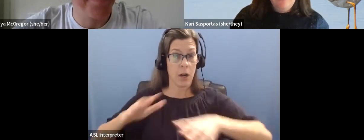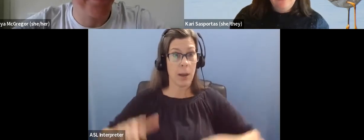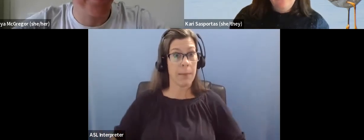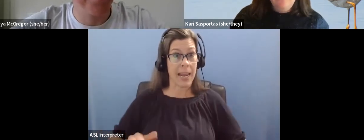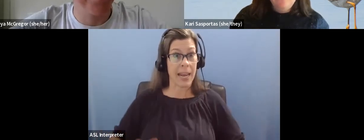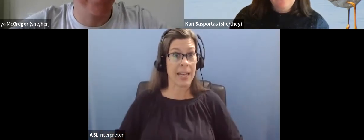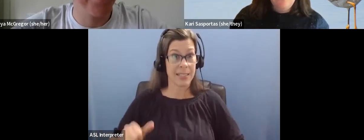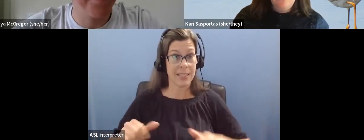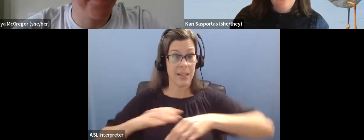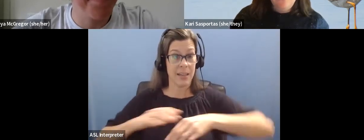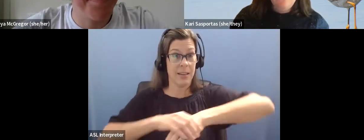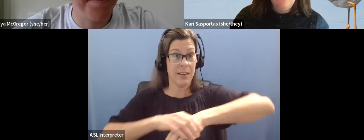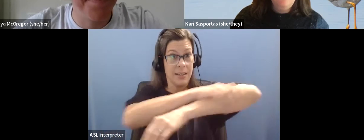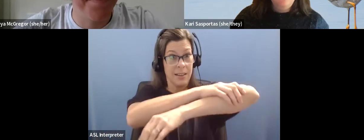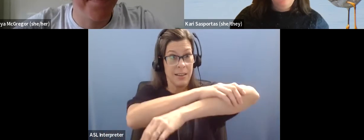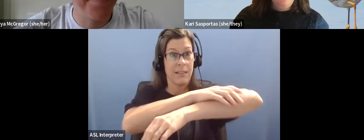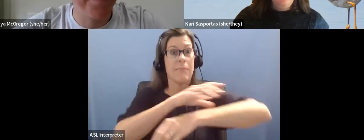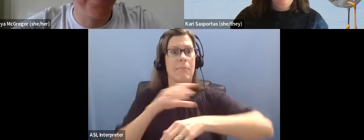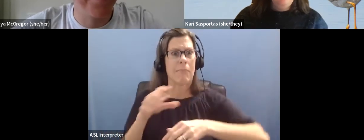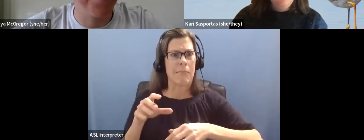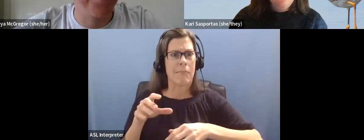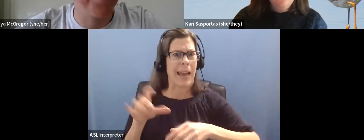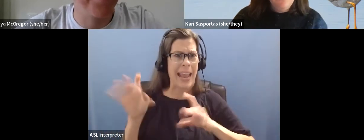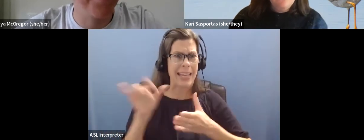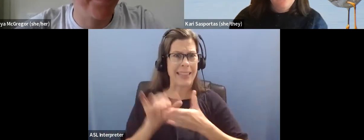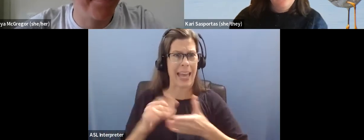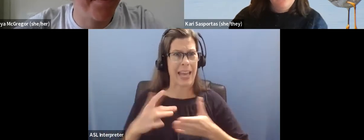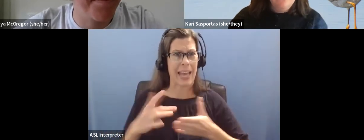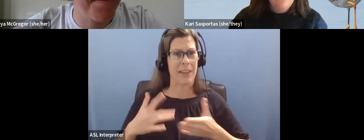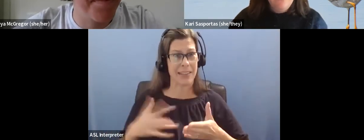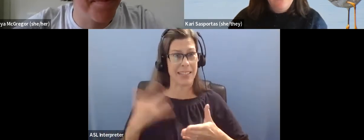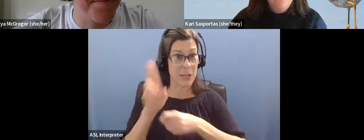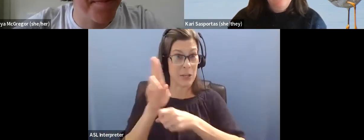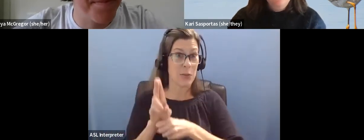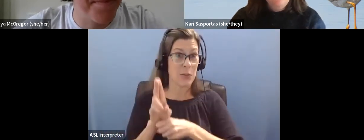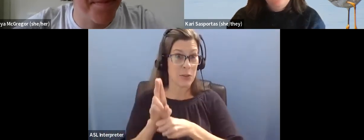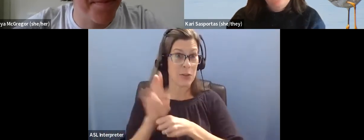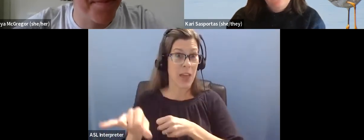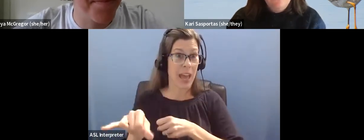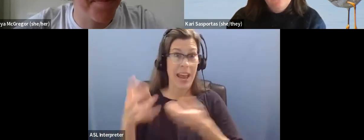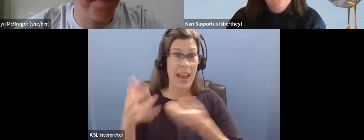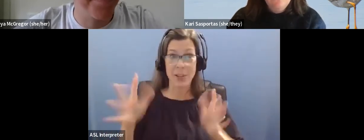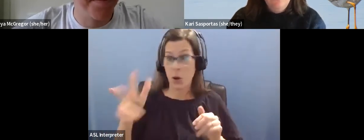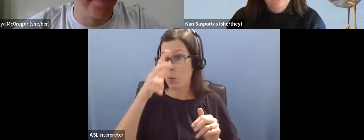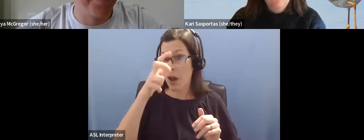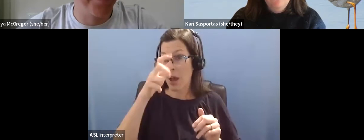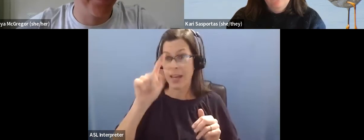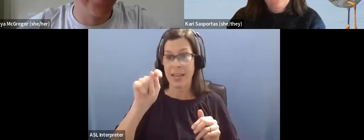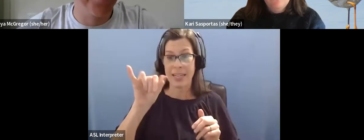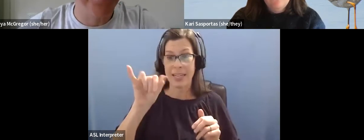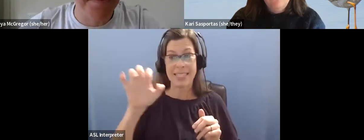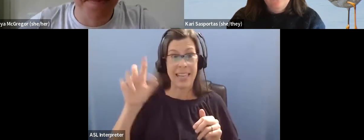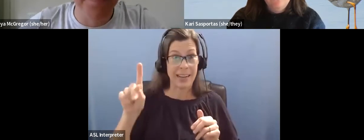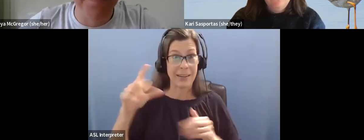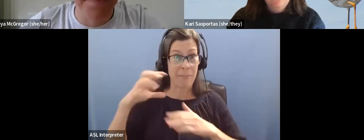kind of like getting used to that ahead of time and how it feels and whether or not you can tolerate it, those sorts of things I think will be helpful